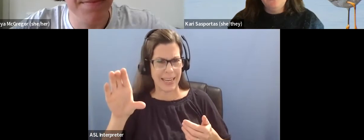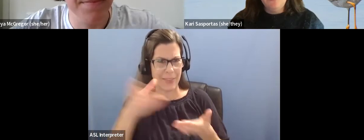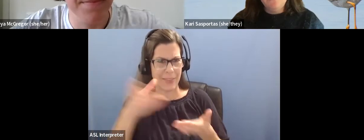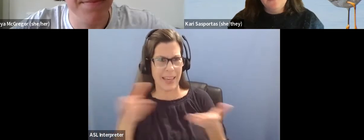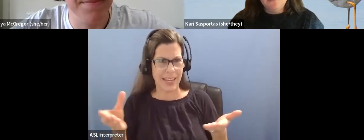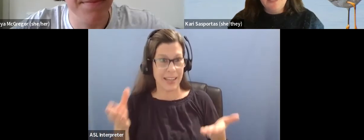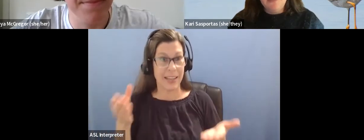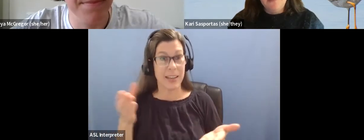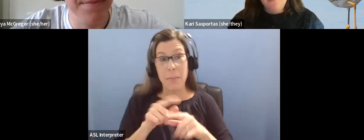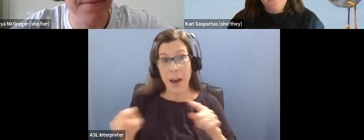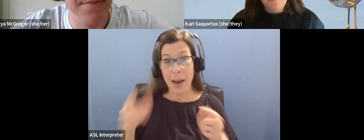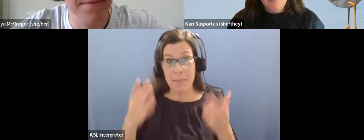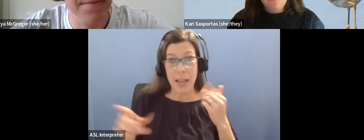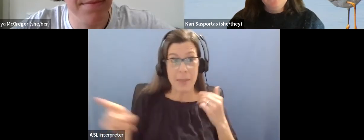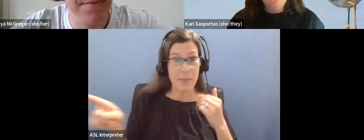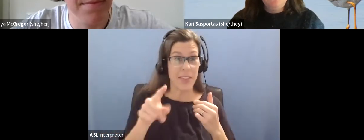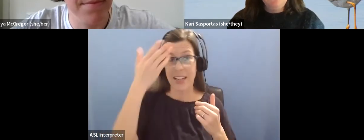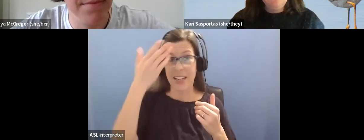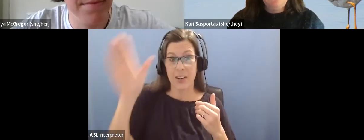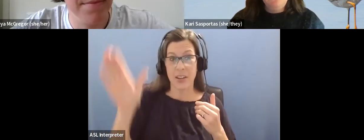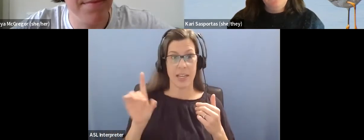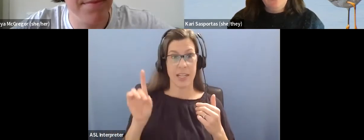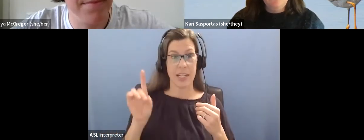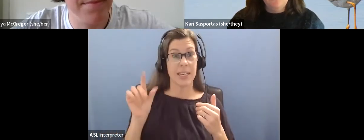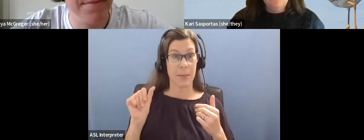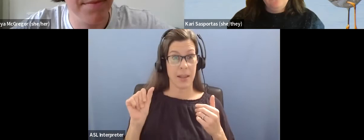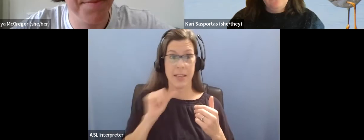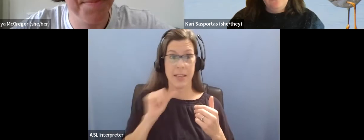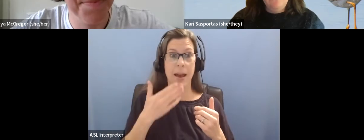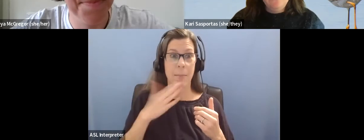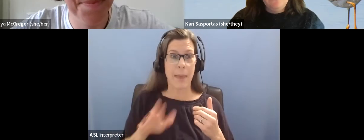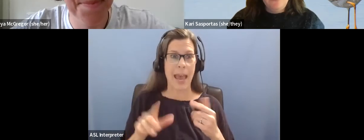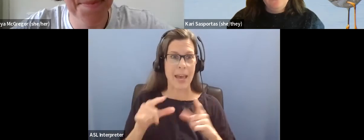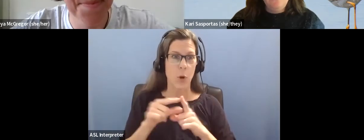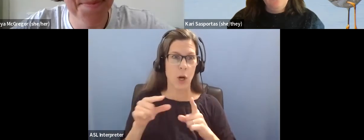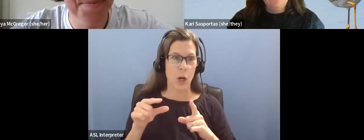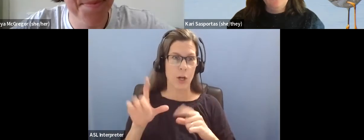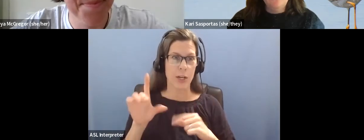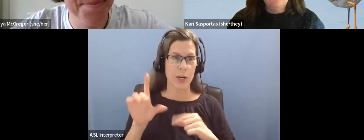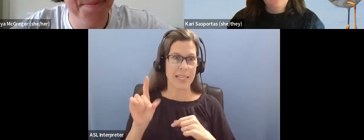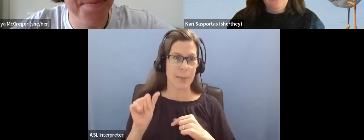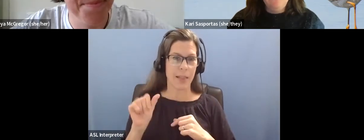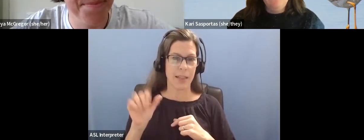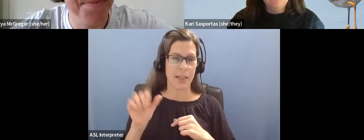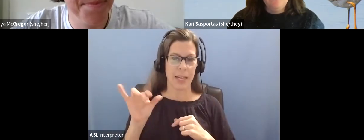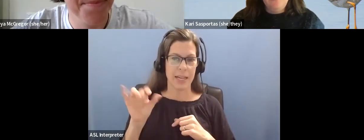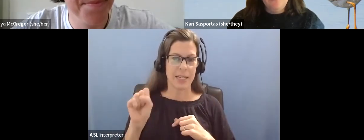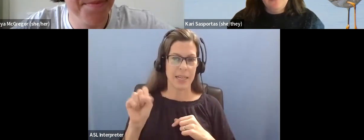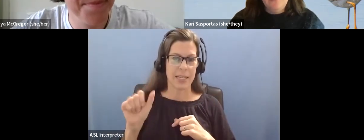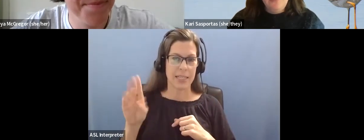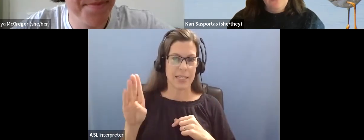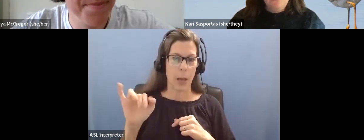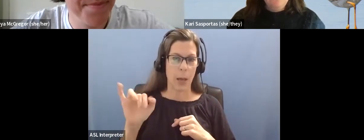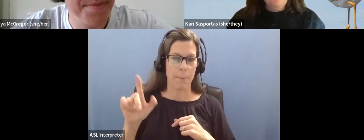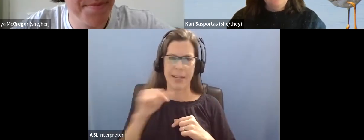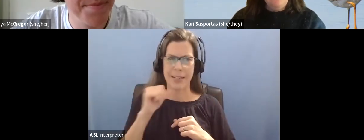not realize is that I mean, disability isn't a bad word. Um, it's not a bad word for me. In fact, when people